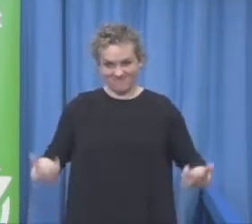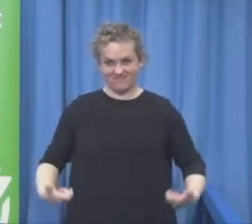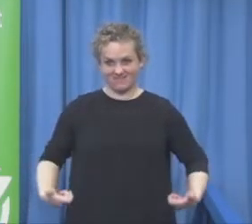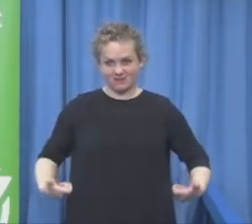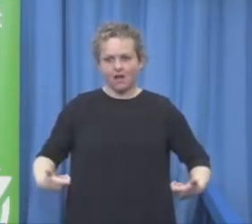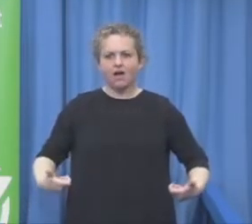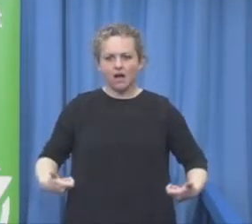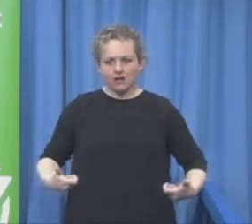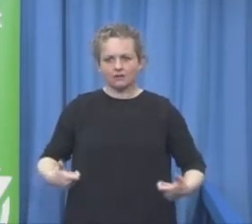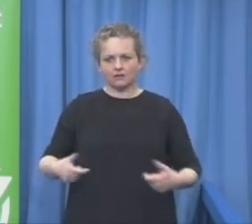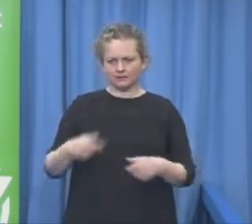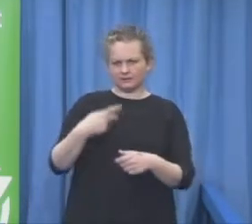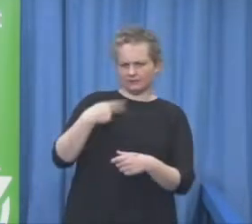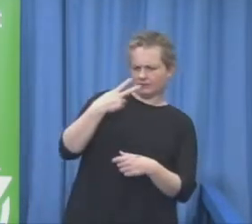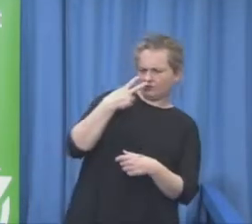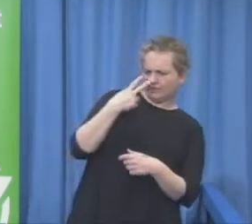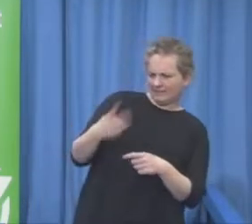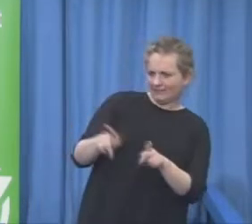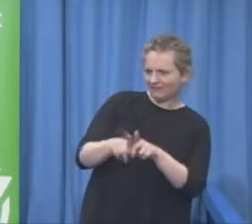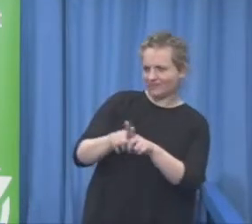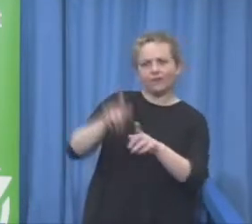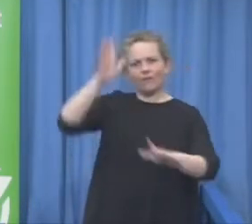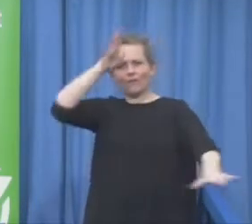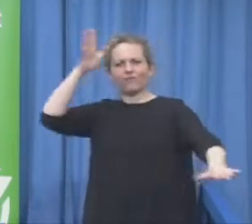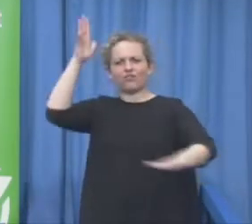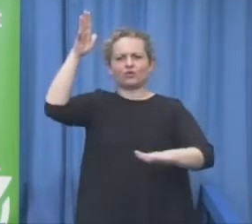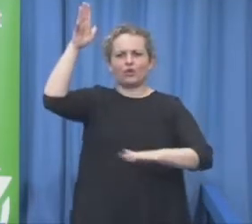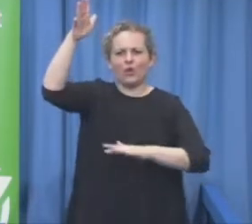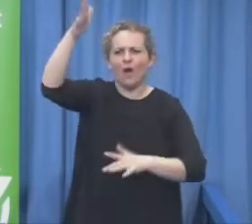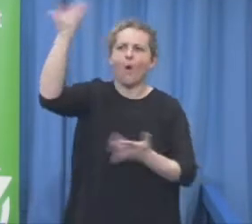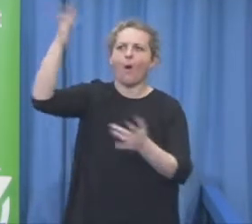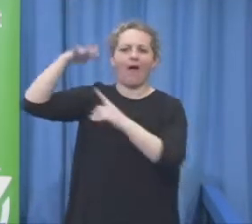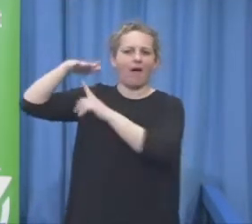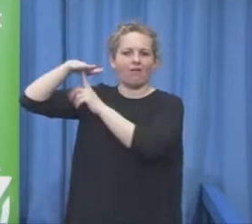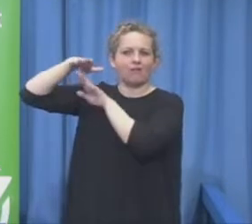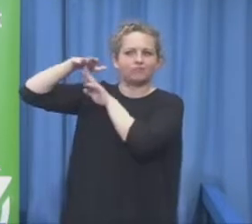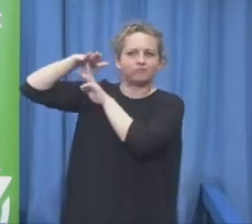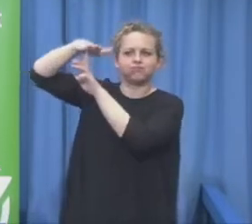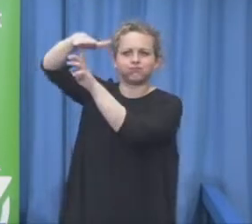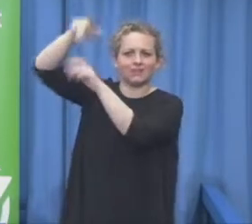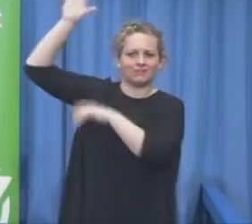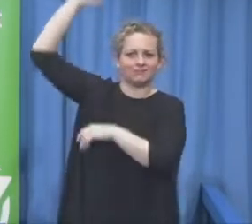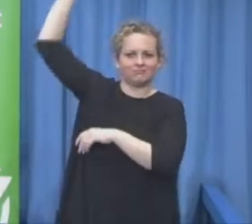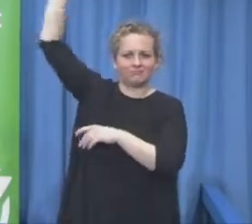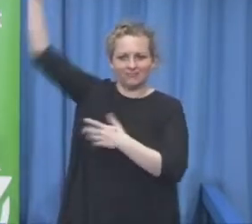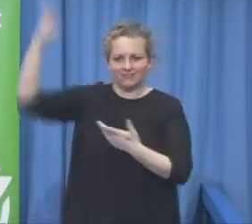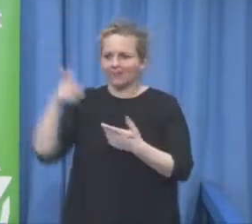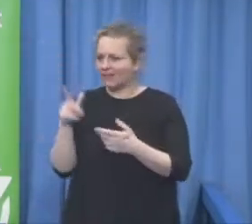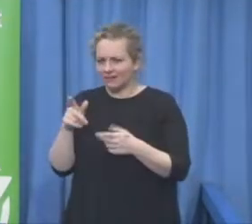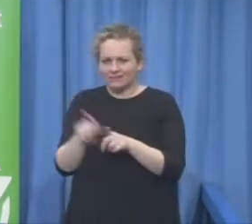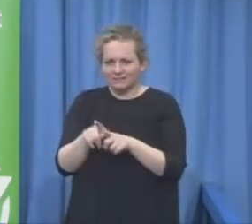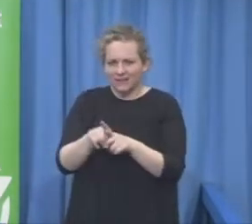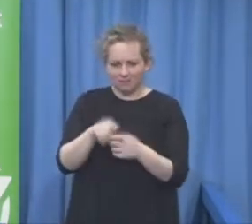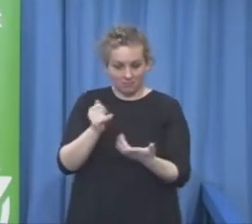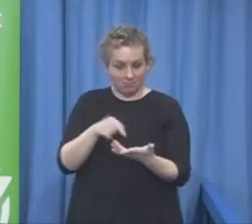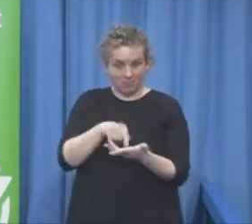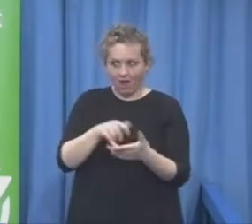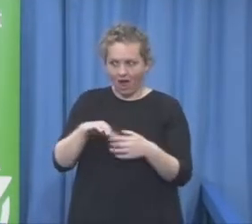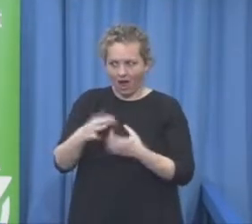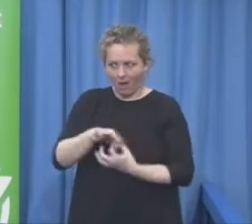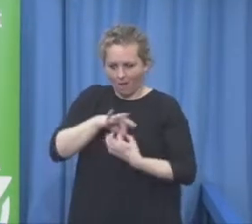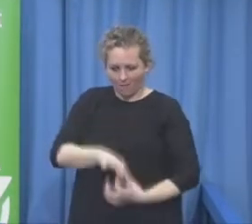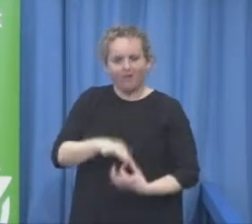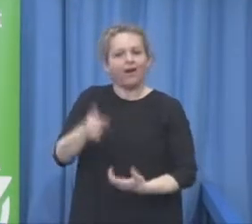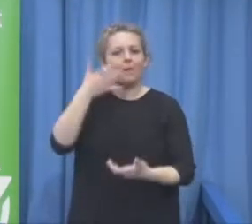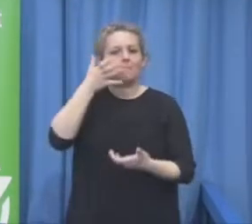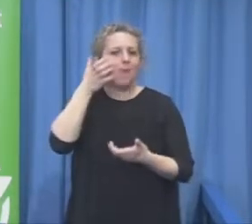yeah yeah this is the many uh the Paralympians athlete interested in our